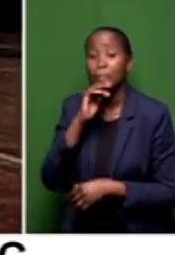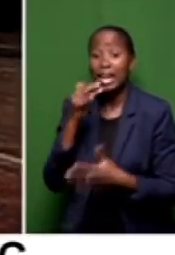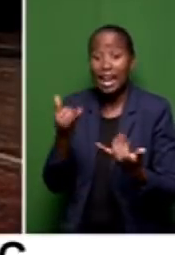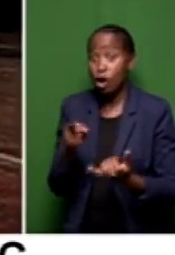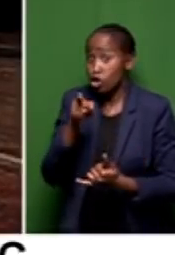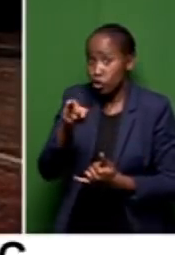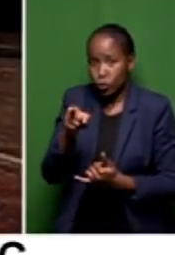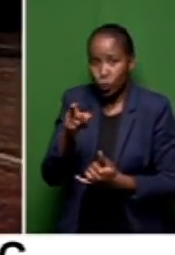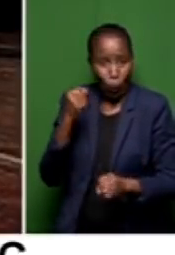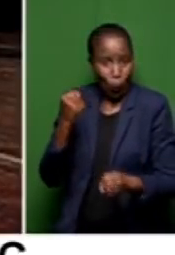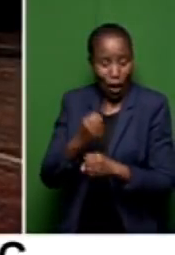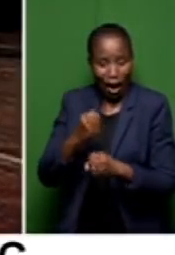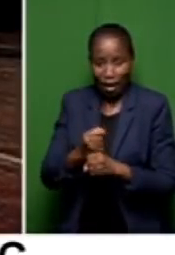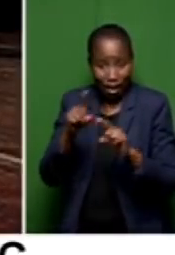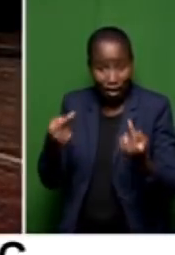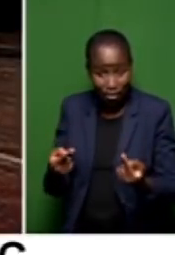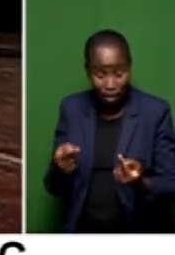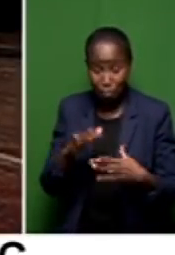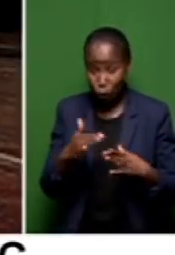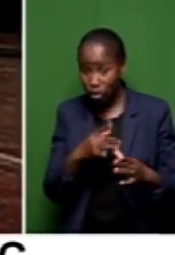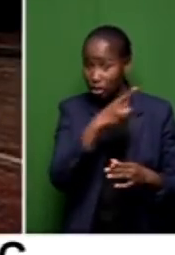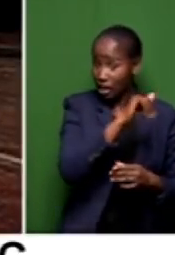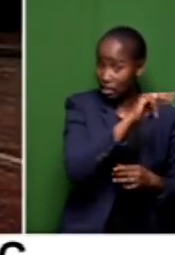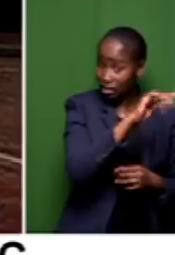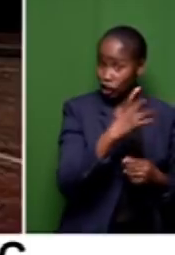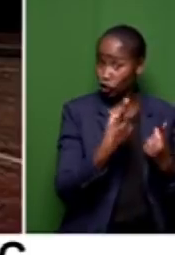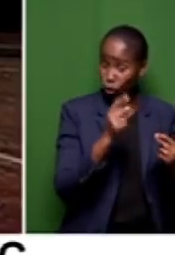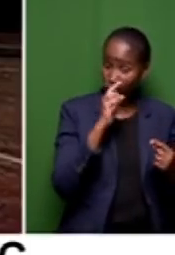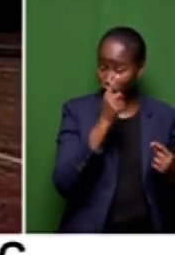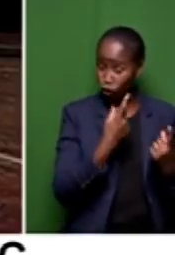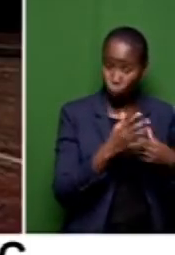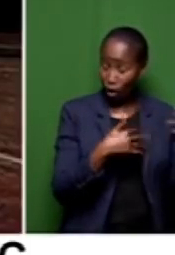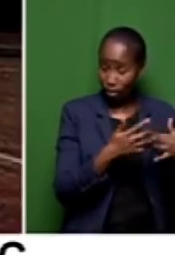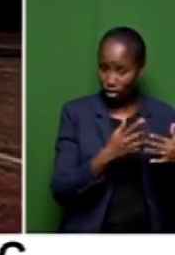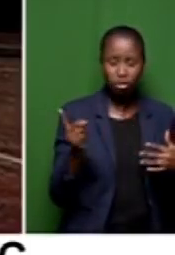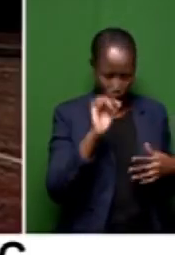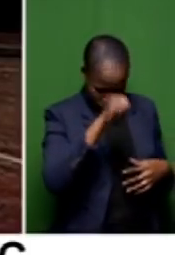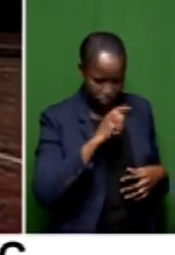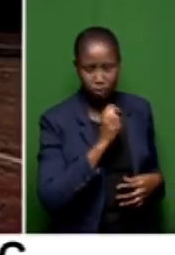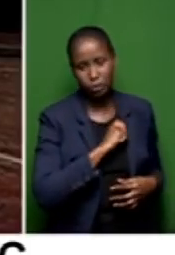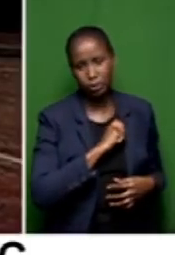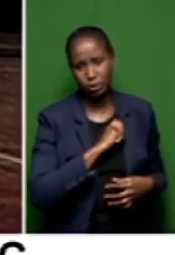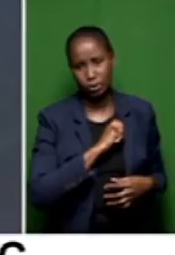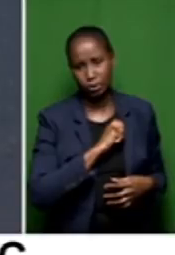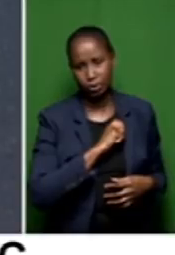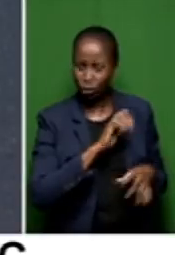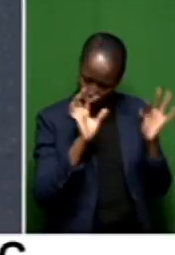ineffective as opposition parties because the ANC does as it pleases. Exactly. That's very correct.